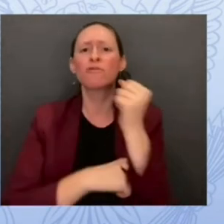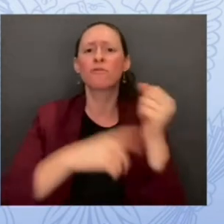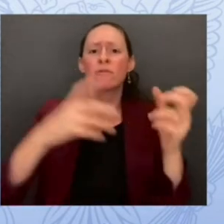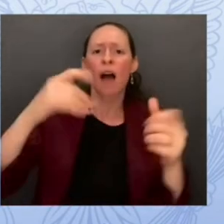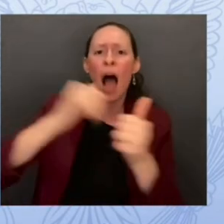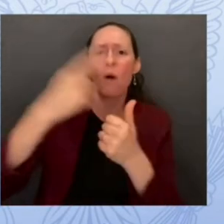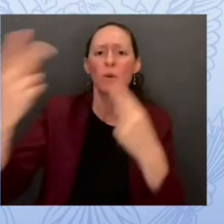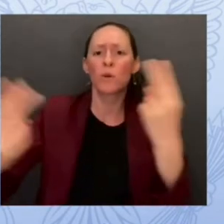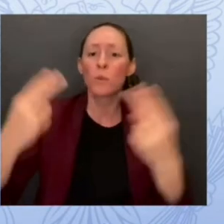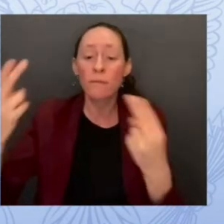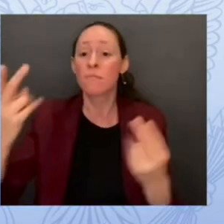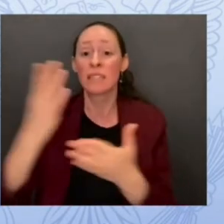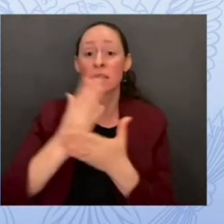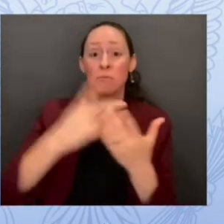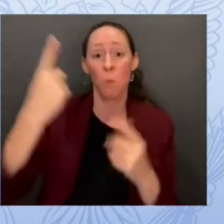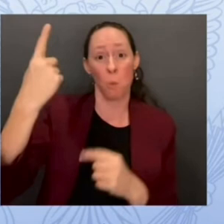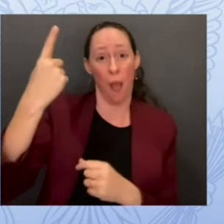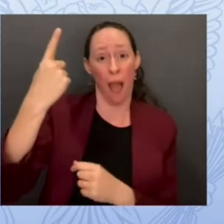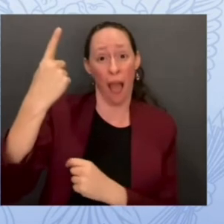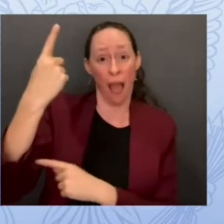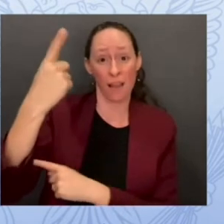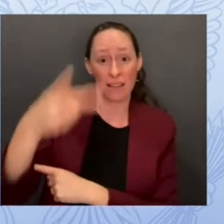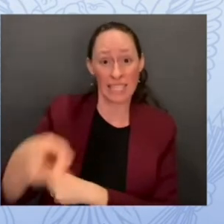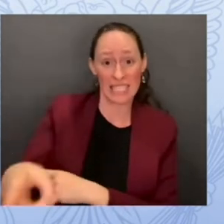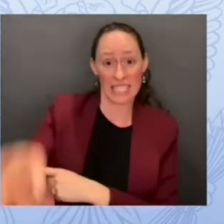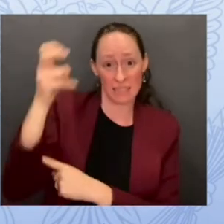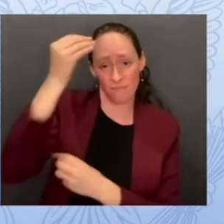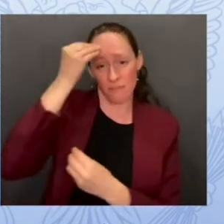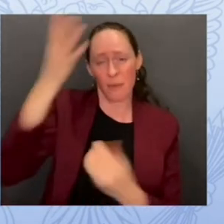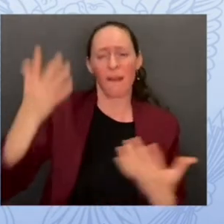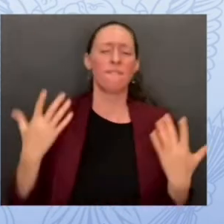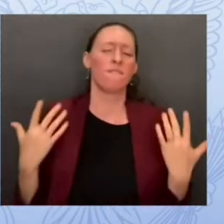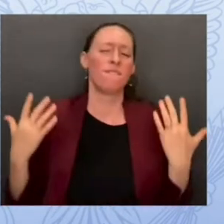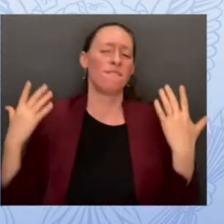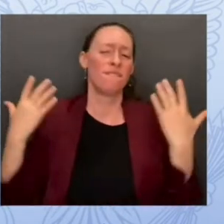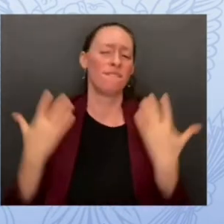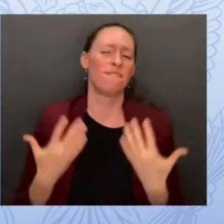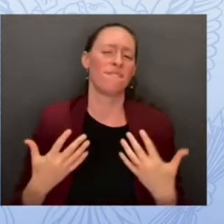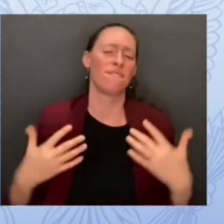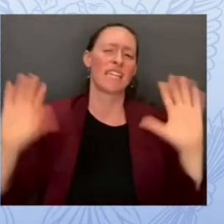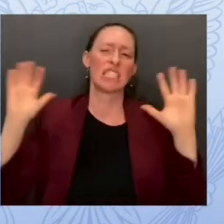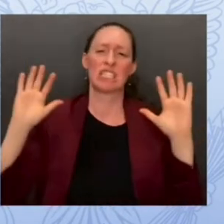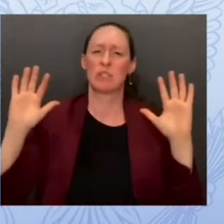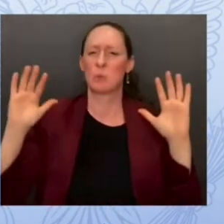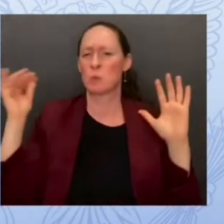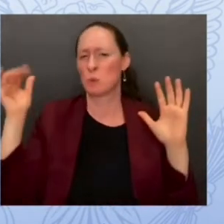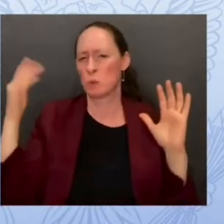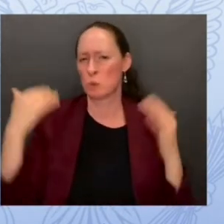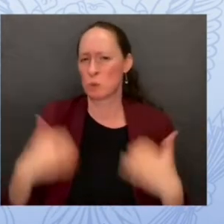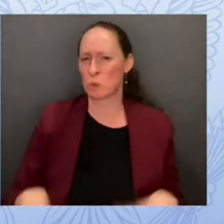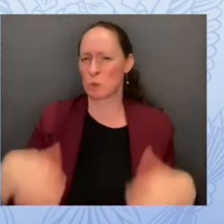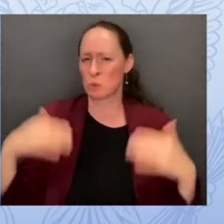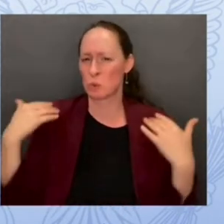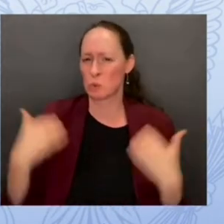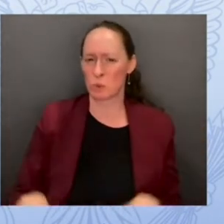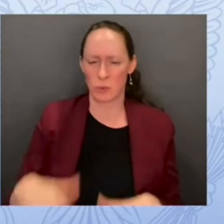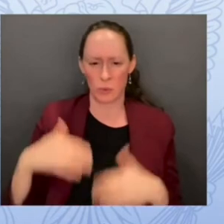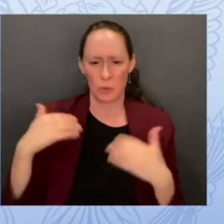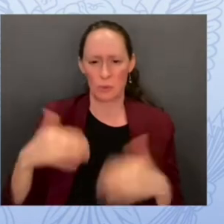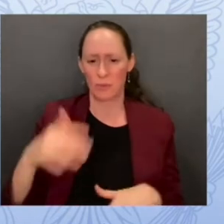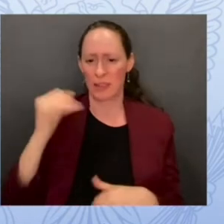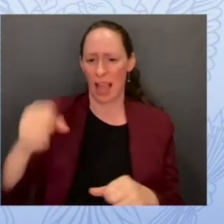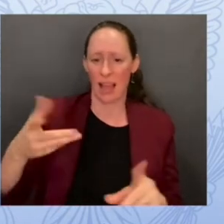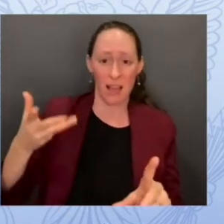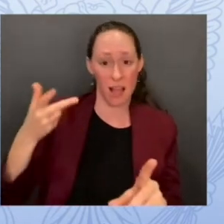Think about the ransomware attack that led to more than 500,000 students and staff members in Chicago public schools having their personal